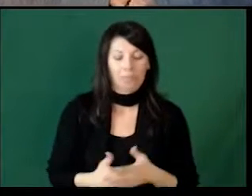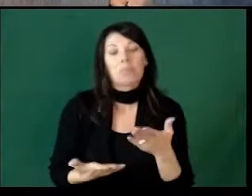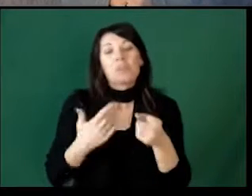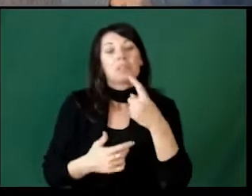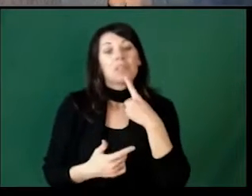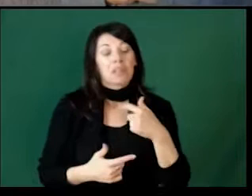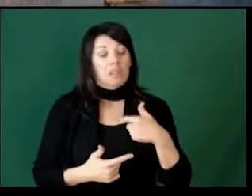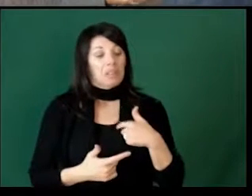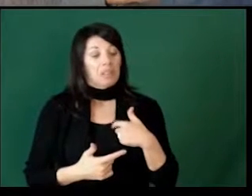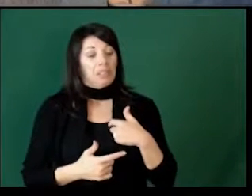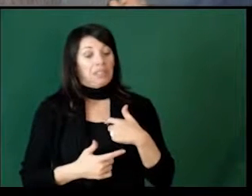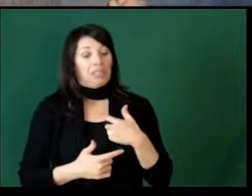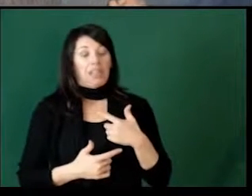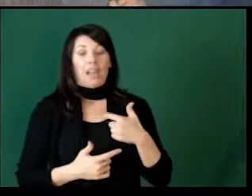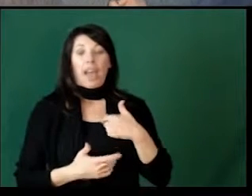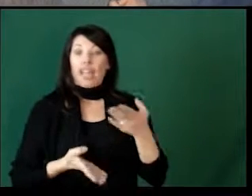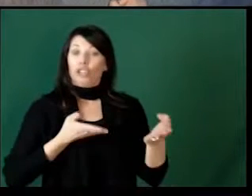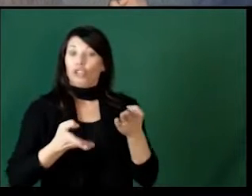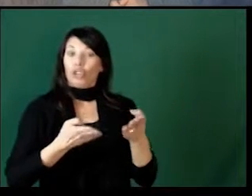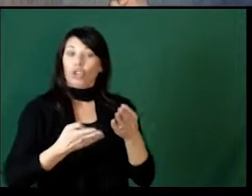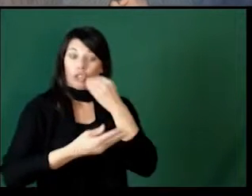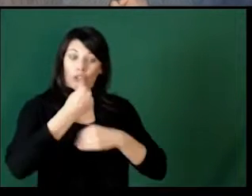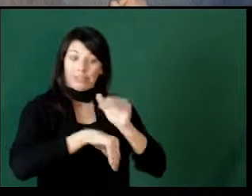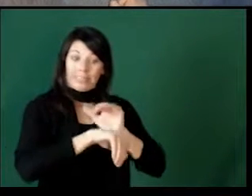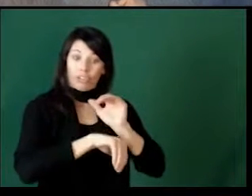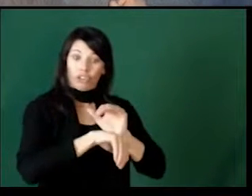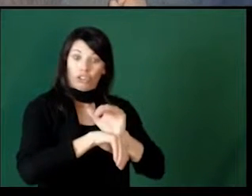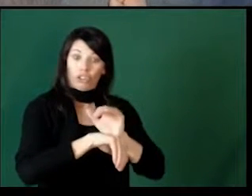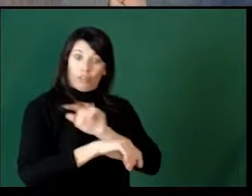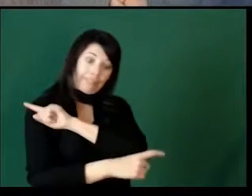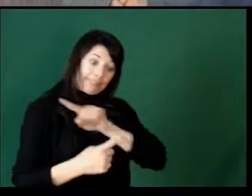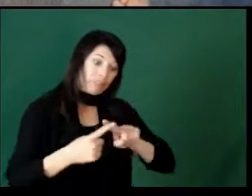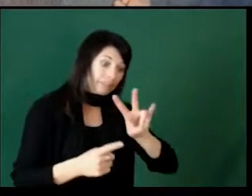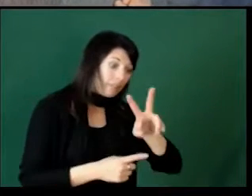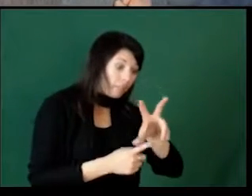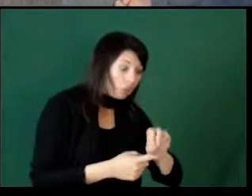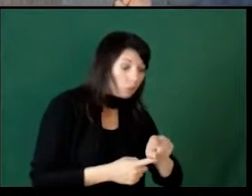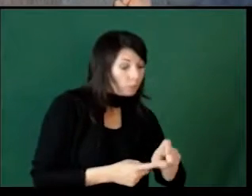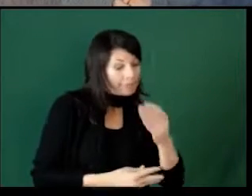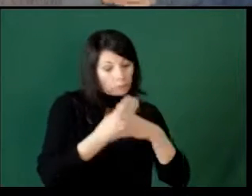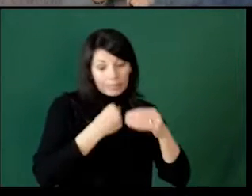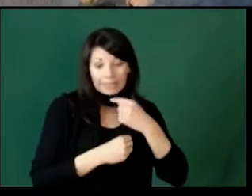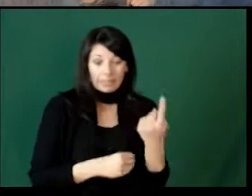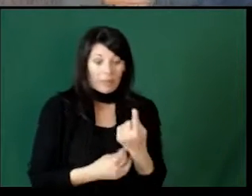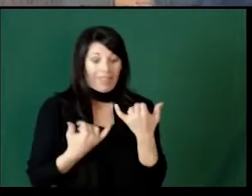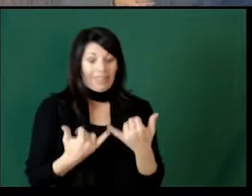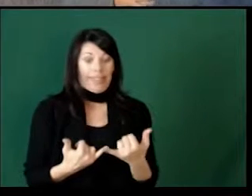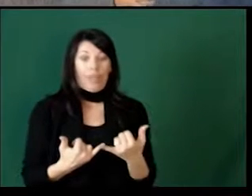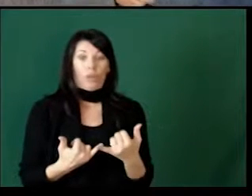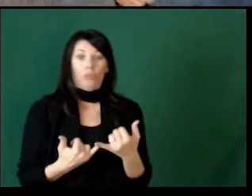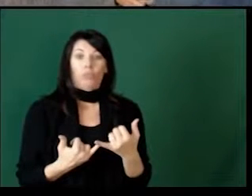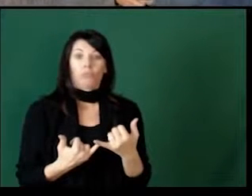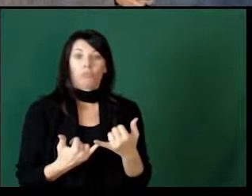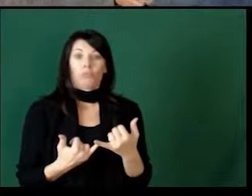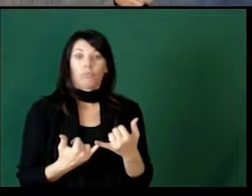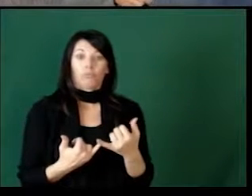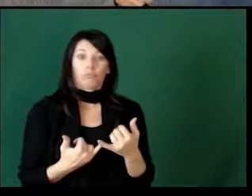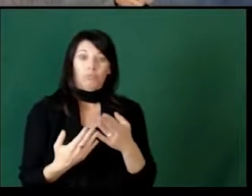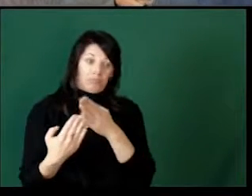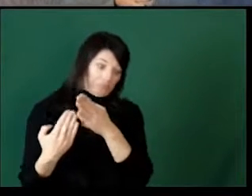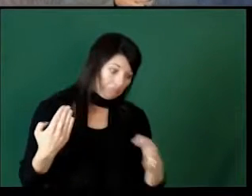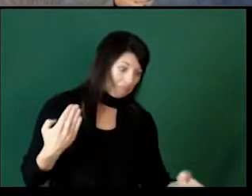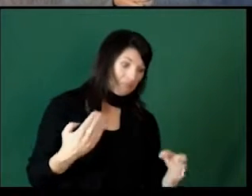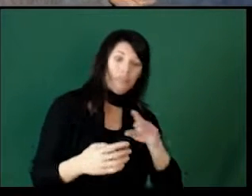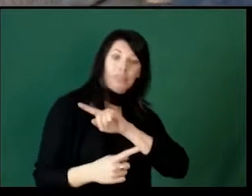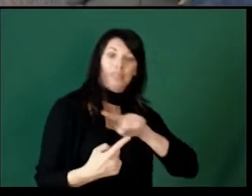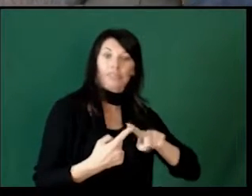to the effect of, I serve dinner until 7.30, get what you need now to be ready for breakfast or until breakfast. Students